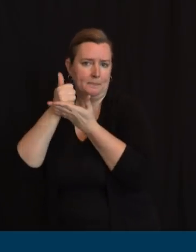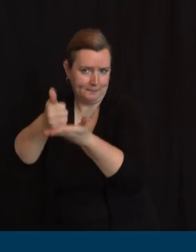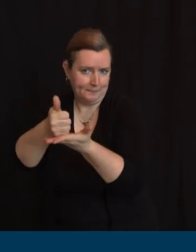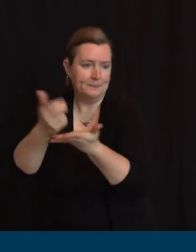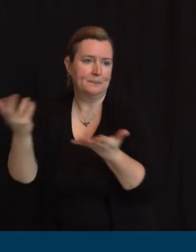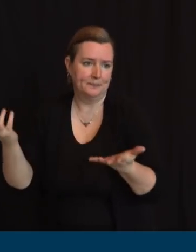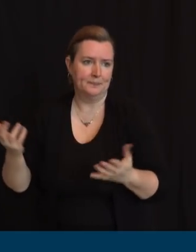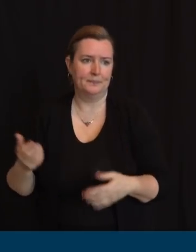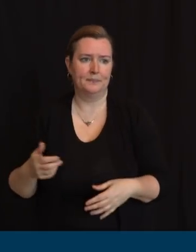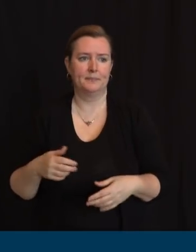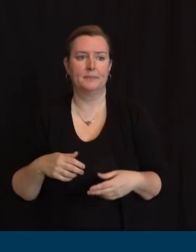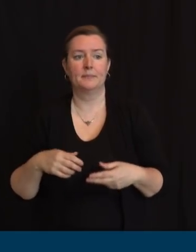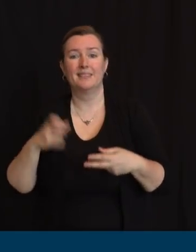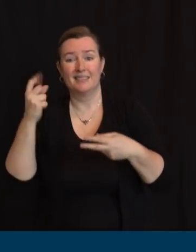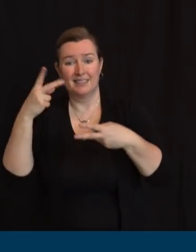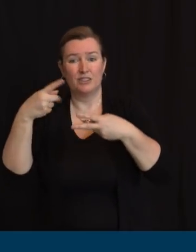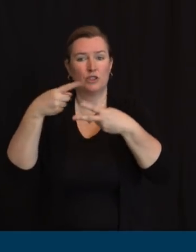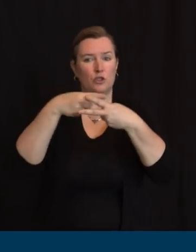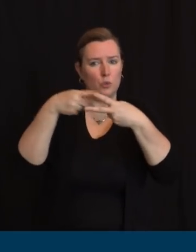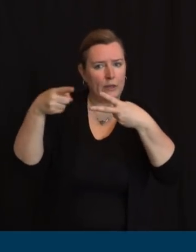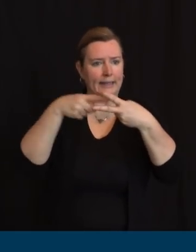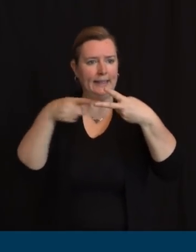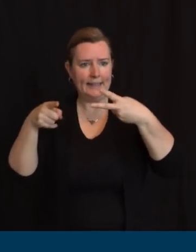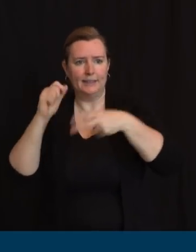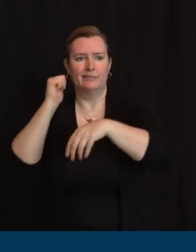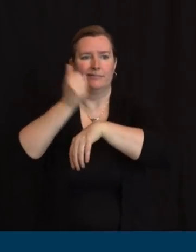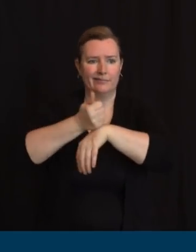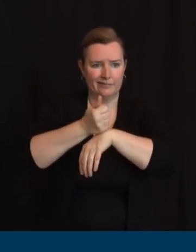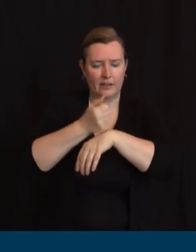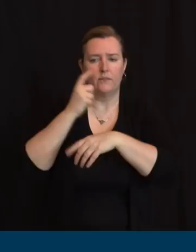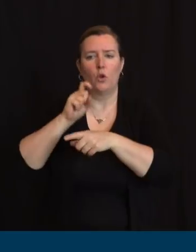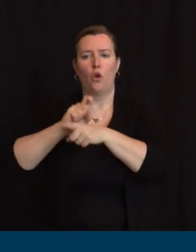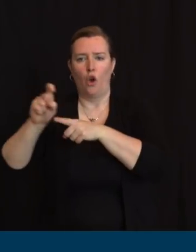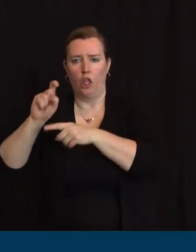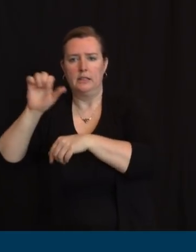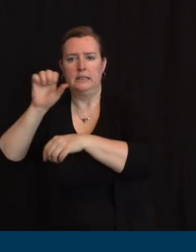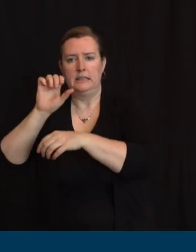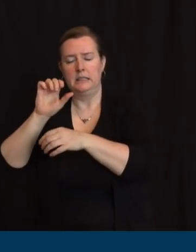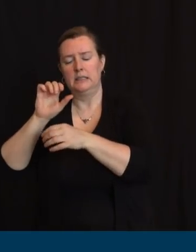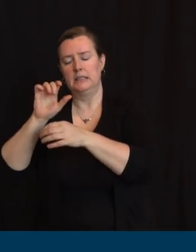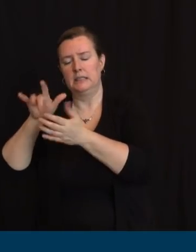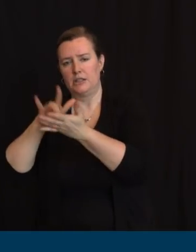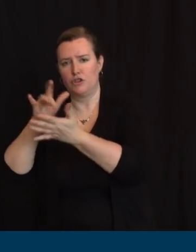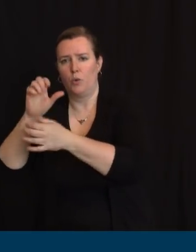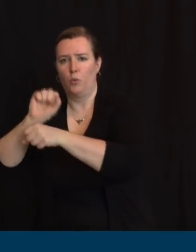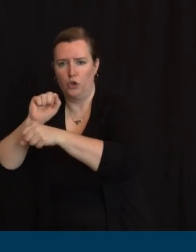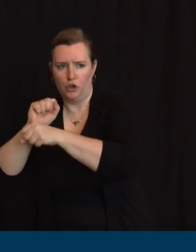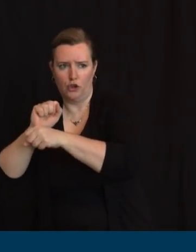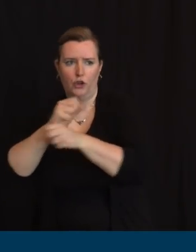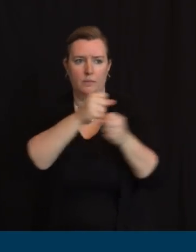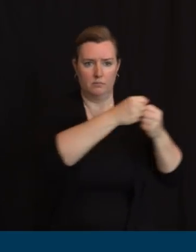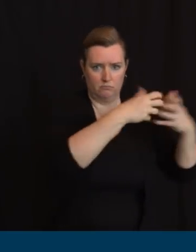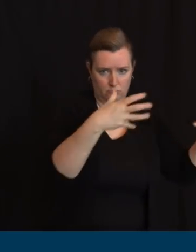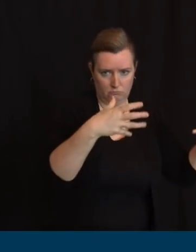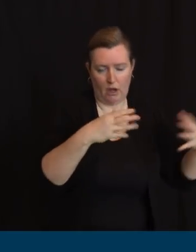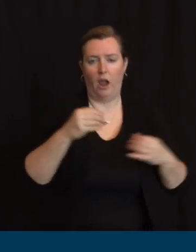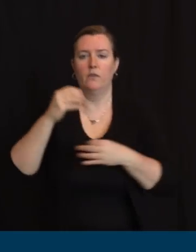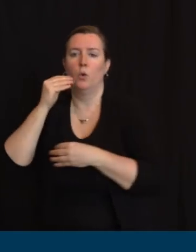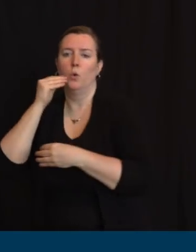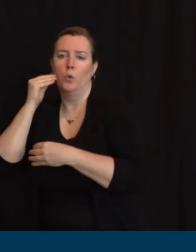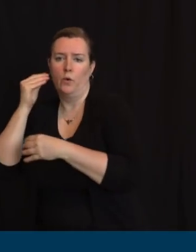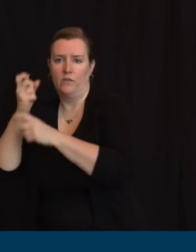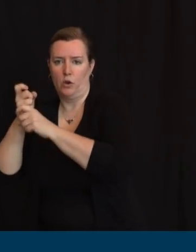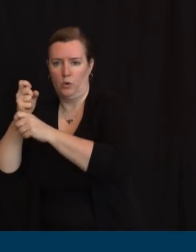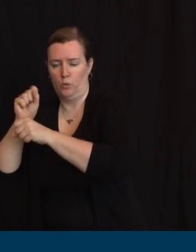has taken to ease the current backlog of claim applications and get benefits flowing to residents more quickly.